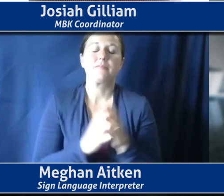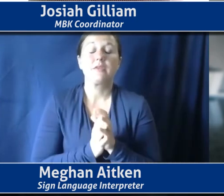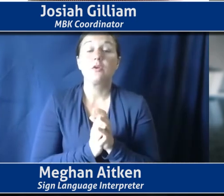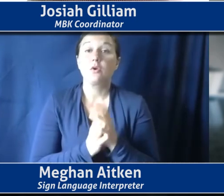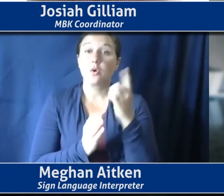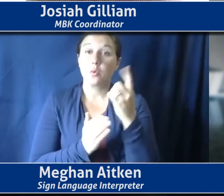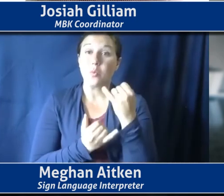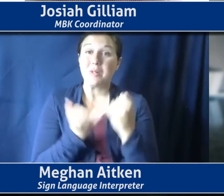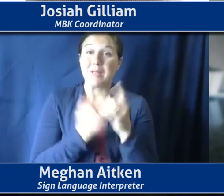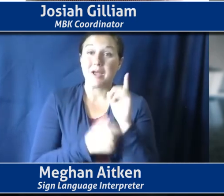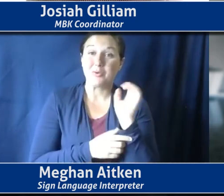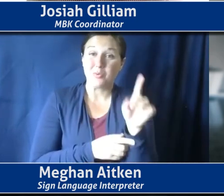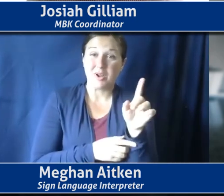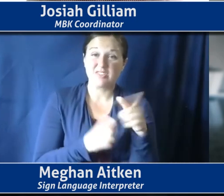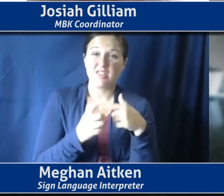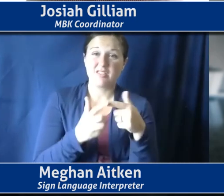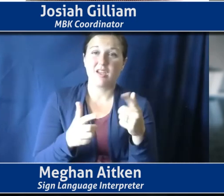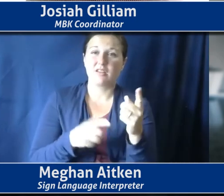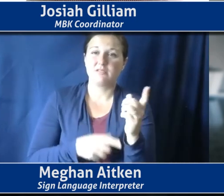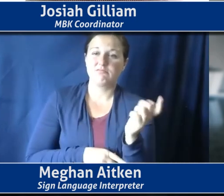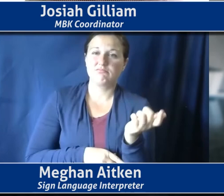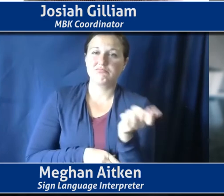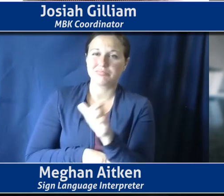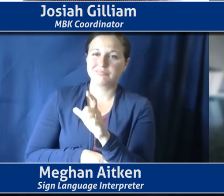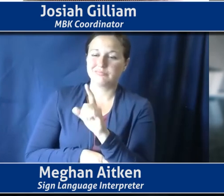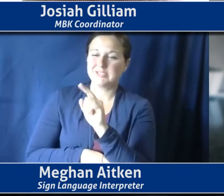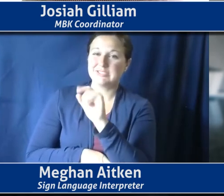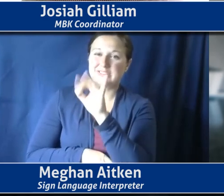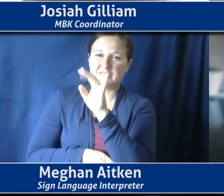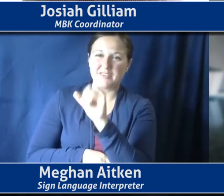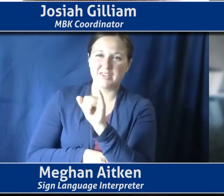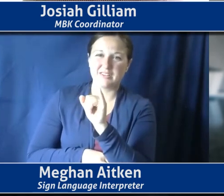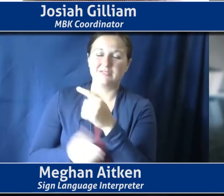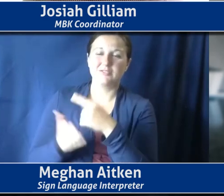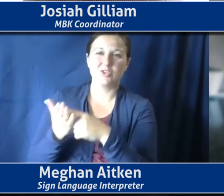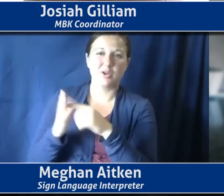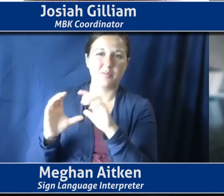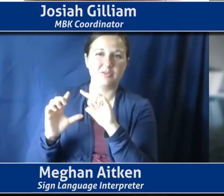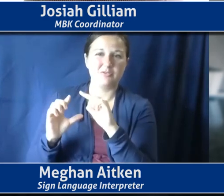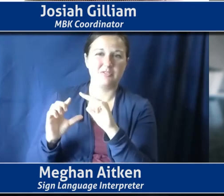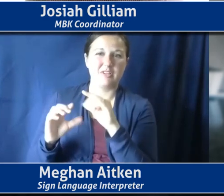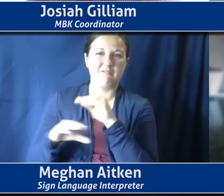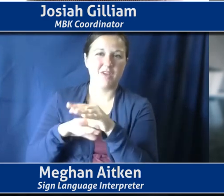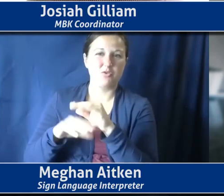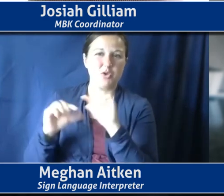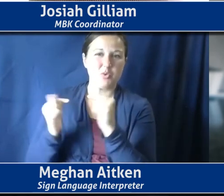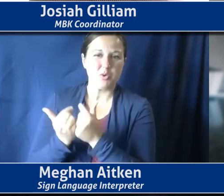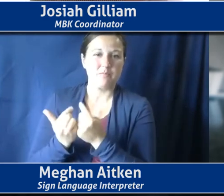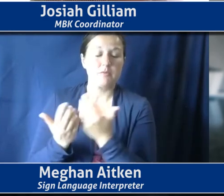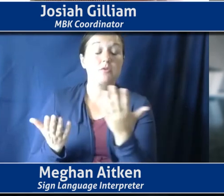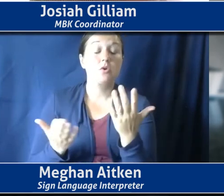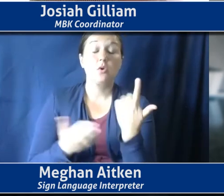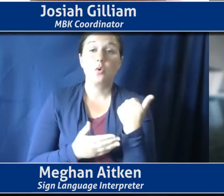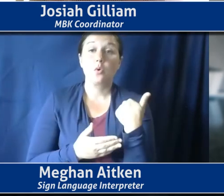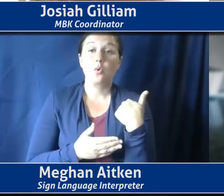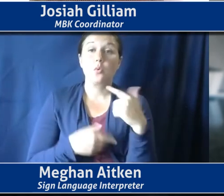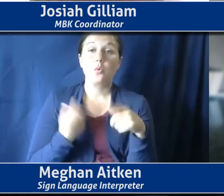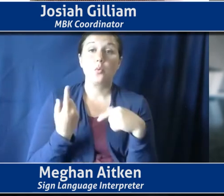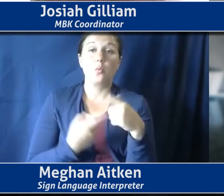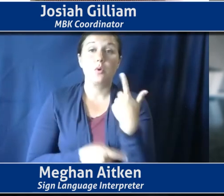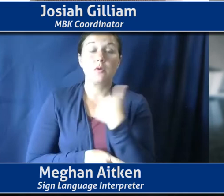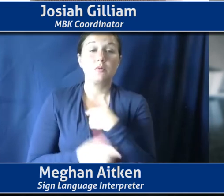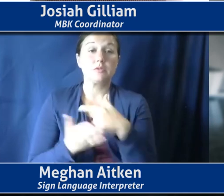about the advisory council or about advisory group. And then when we talk about the gender equity commission, who are we, who are we like, what is the structure?